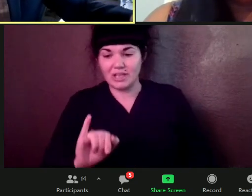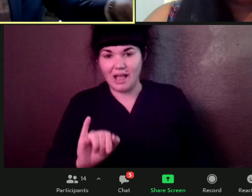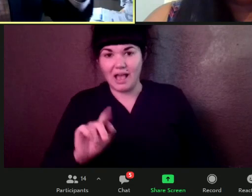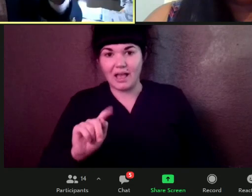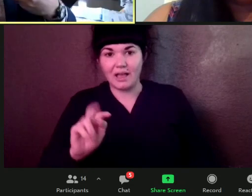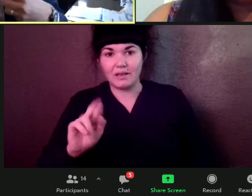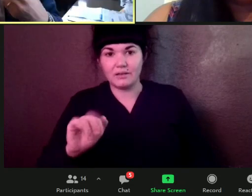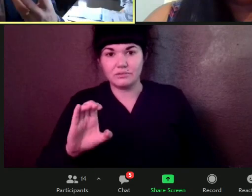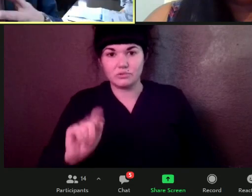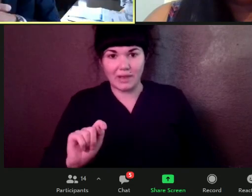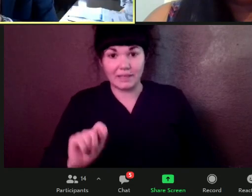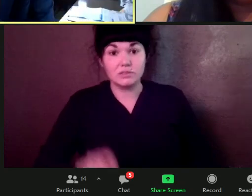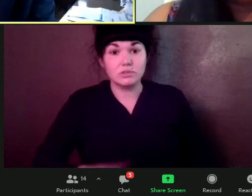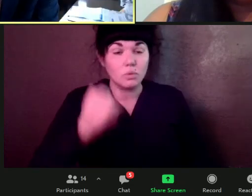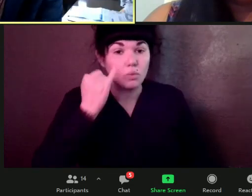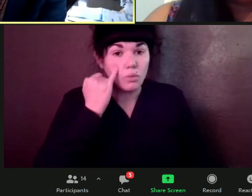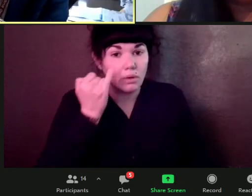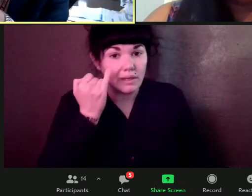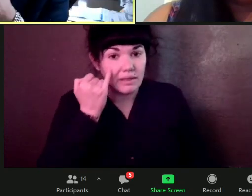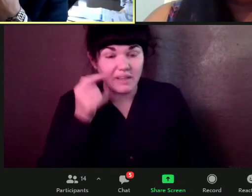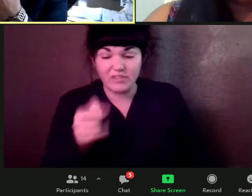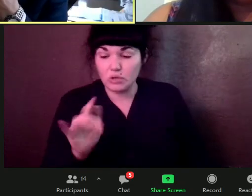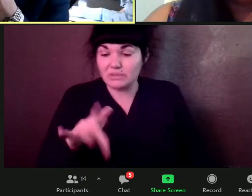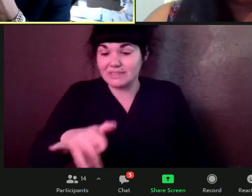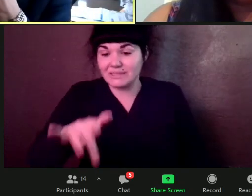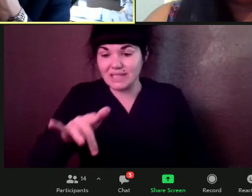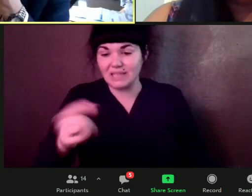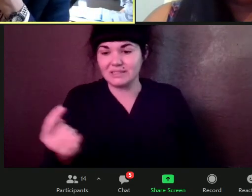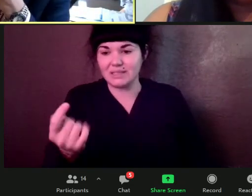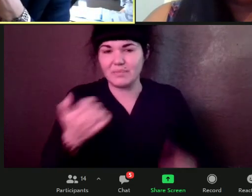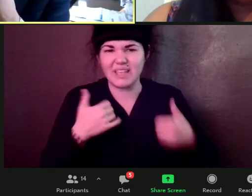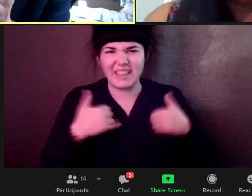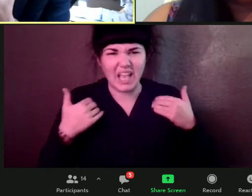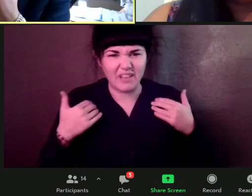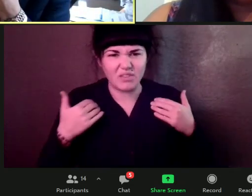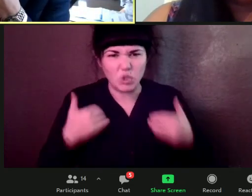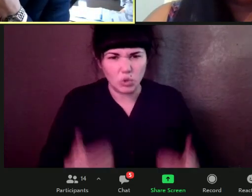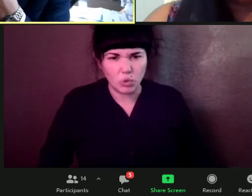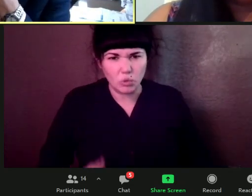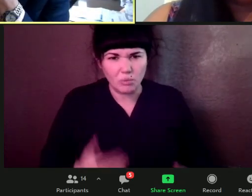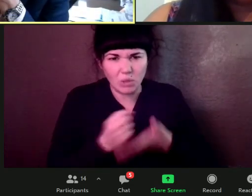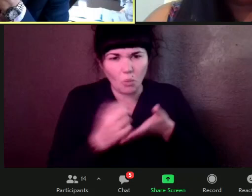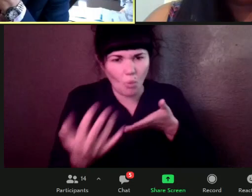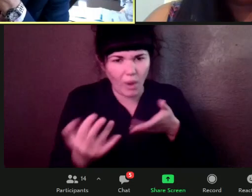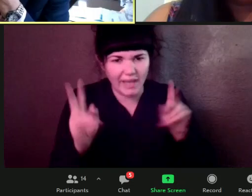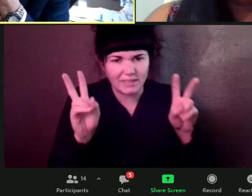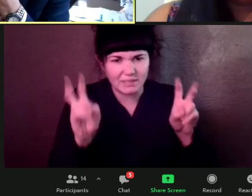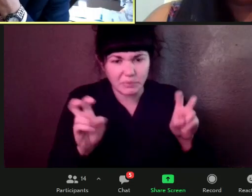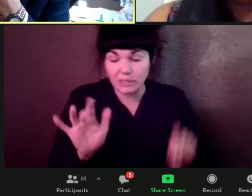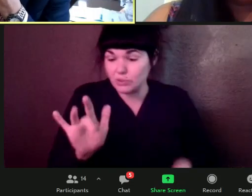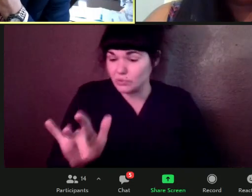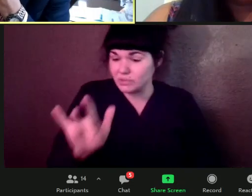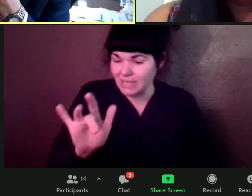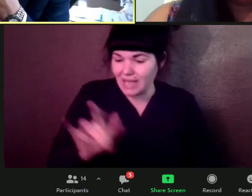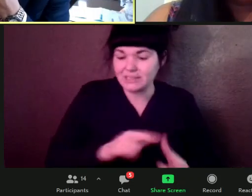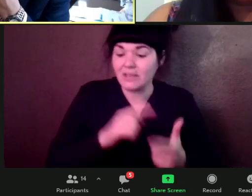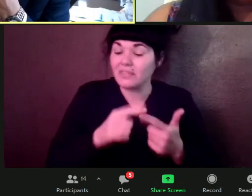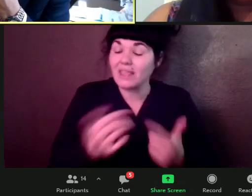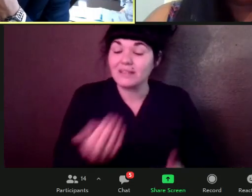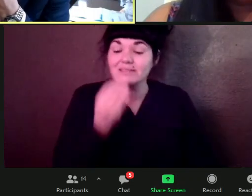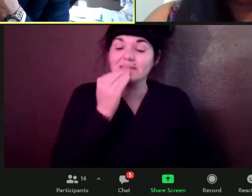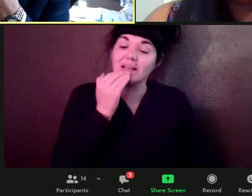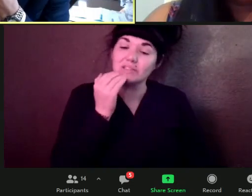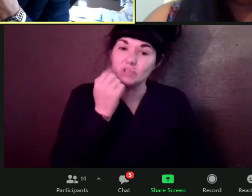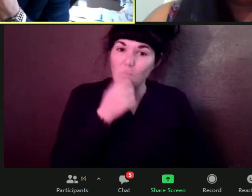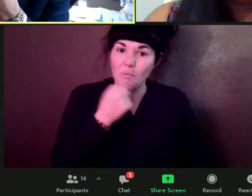then touches something that you end up putting in your mouth, you know, there's a risk for, for, uh, bacterial infections that would give you a, would give you diarrhea. Yeah. But, uh, um,